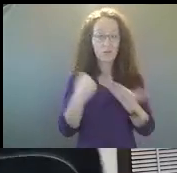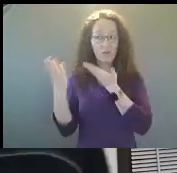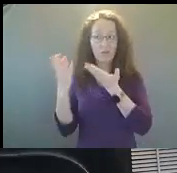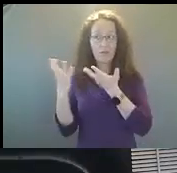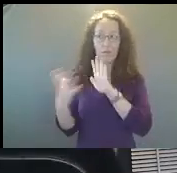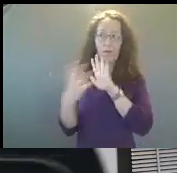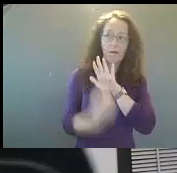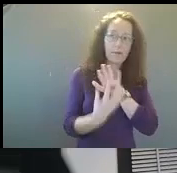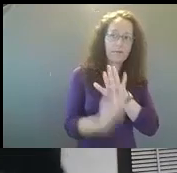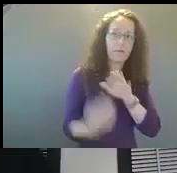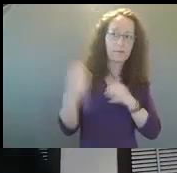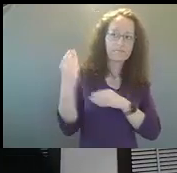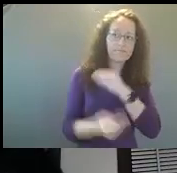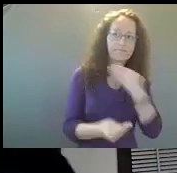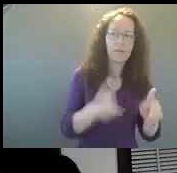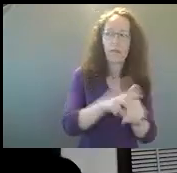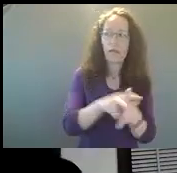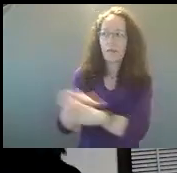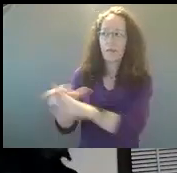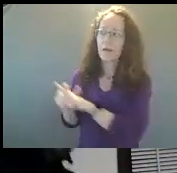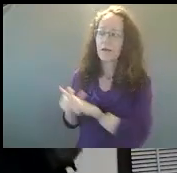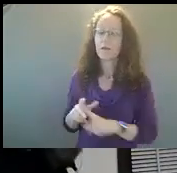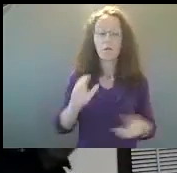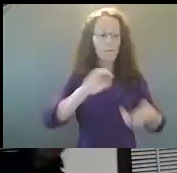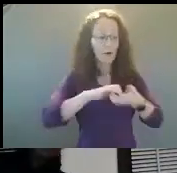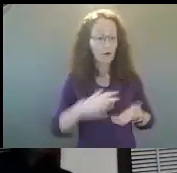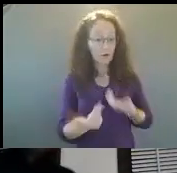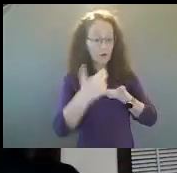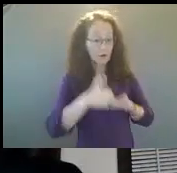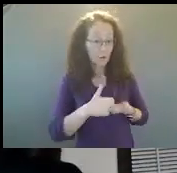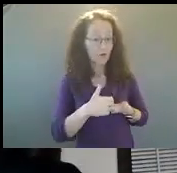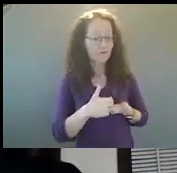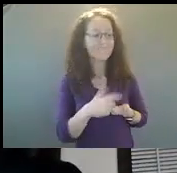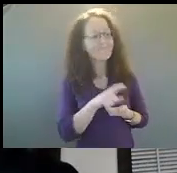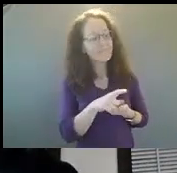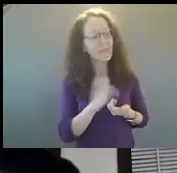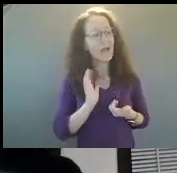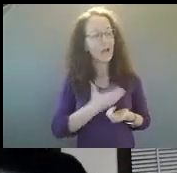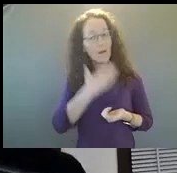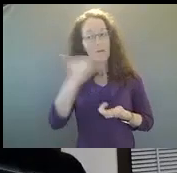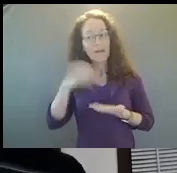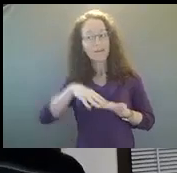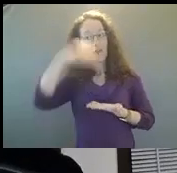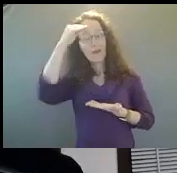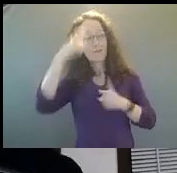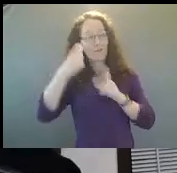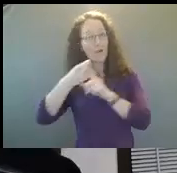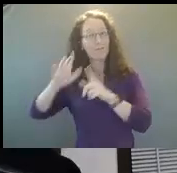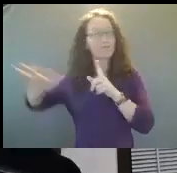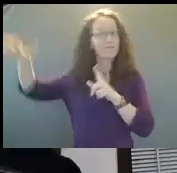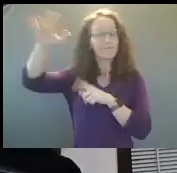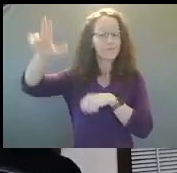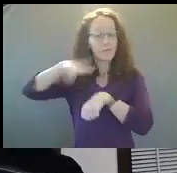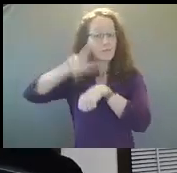relationships, um, to do that kind of work, we are really asking them to take the best of what we have learned from, uh, national practice and